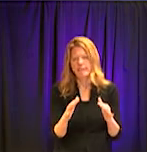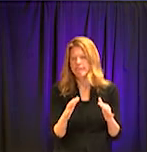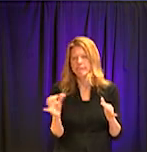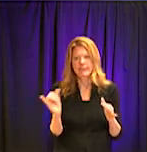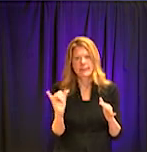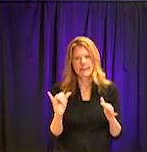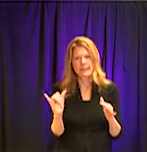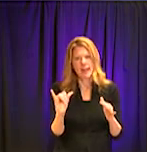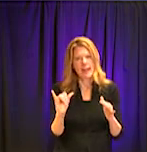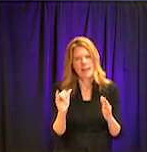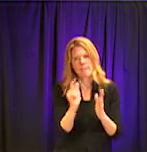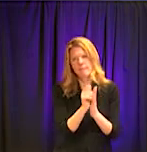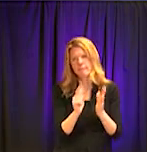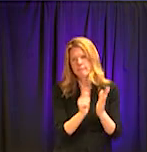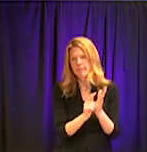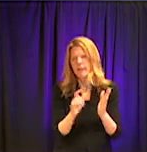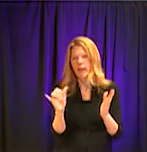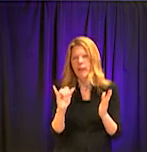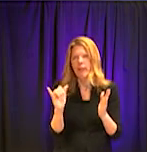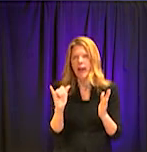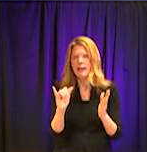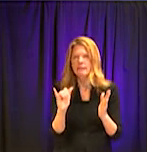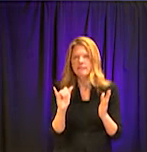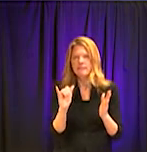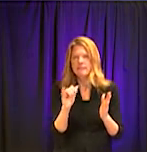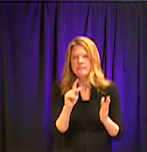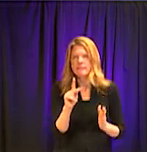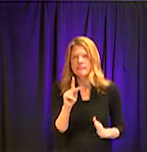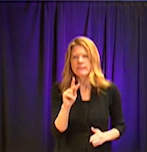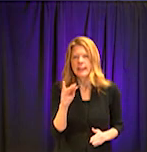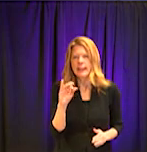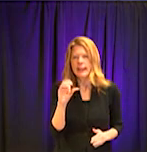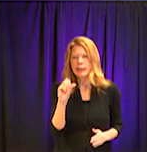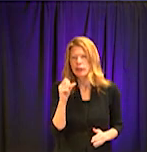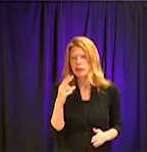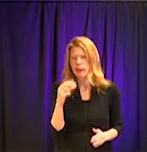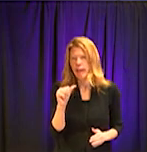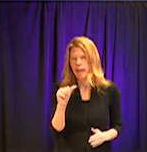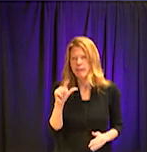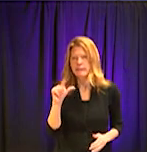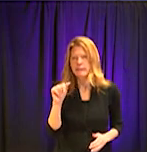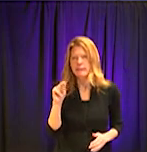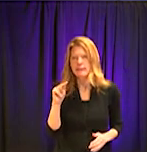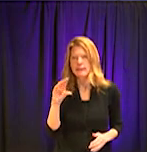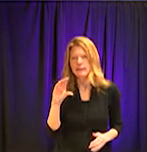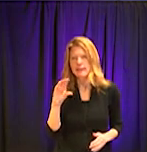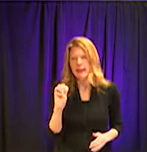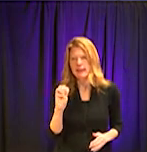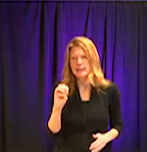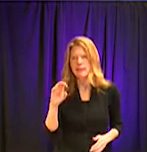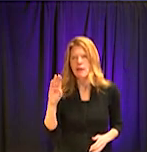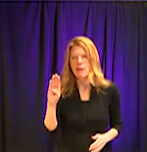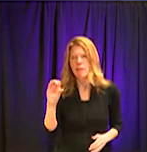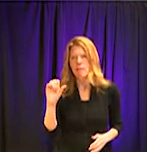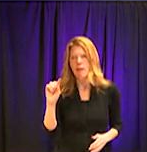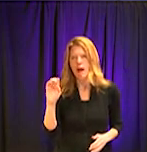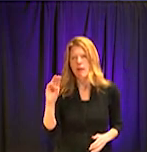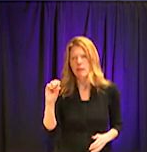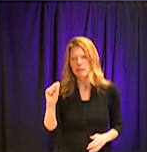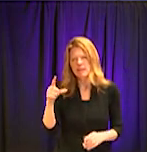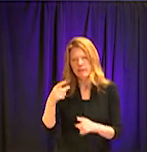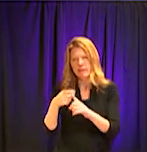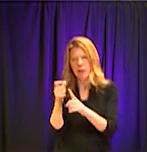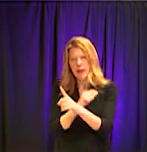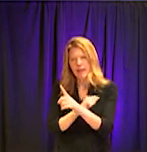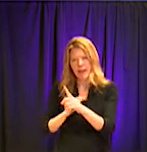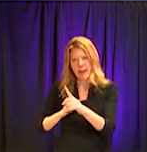Mayor Keisha Lance Bottoms did today as part of her executive order. I also want to ensure as the CEO has done